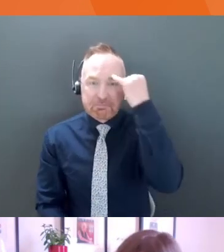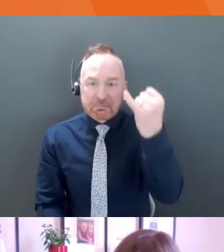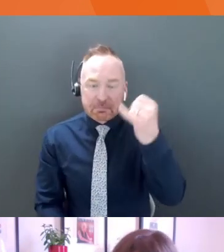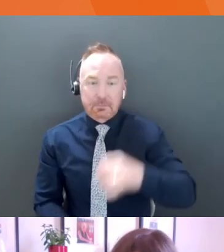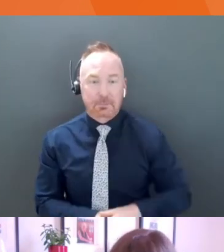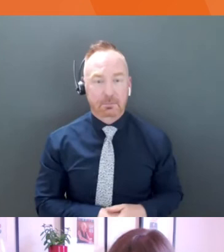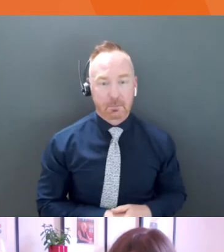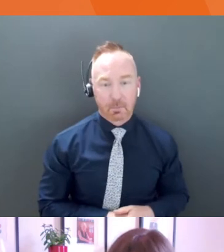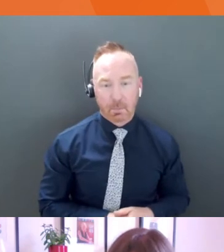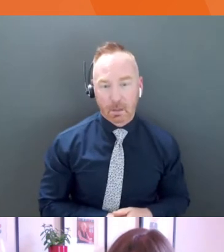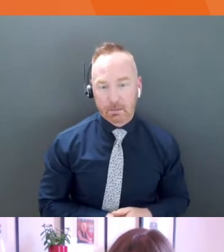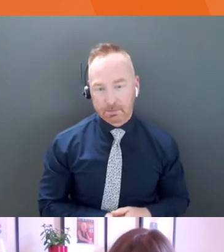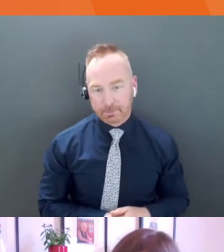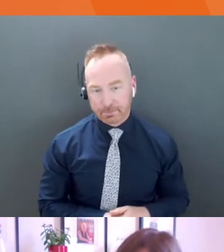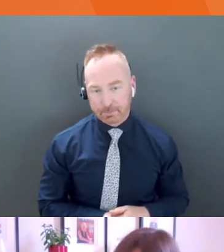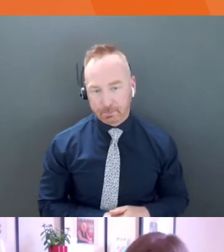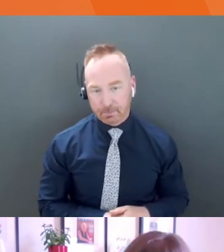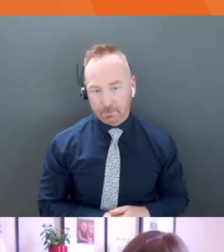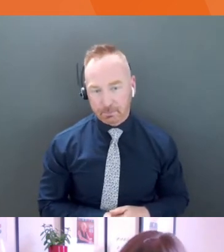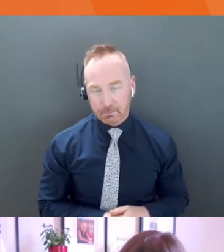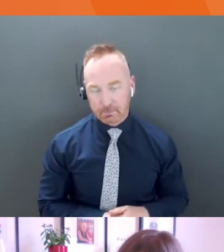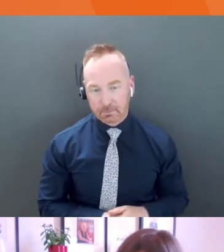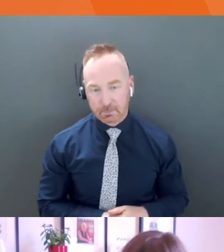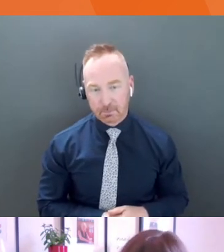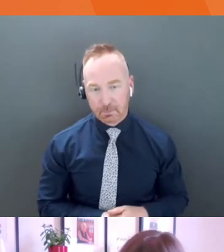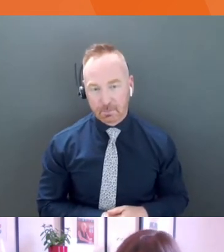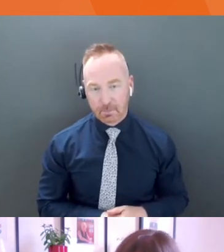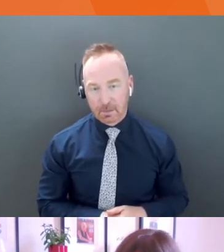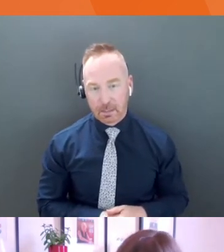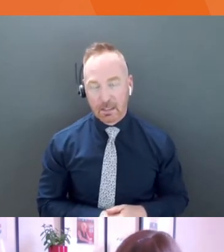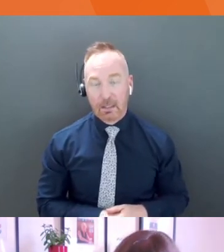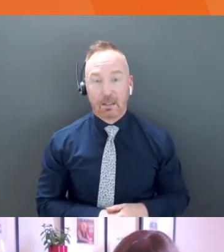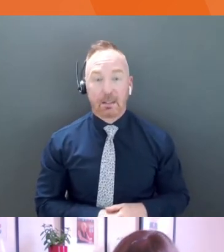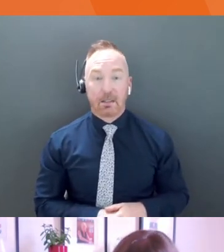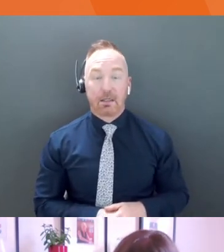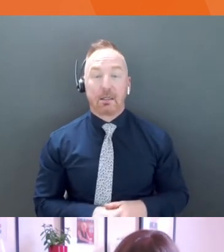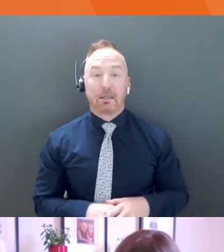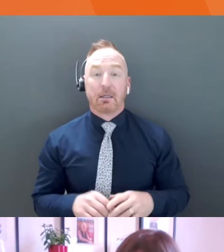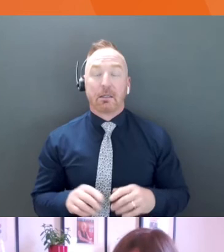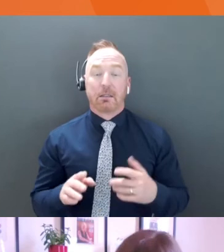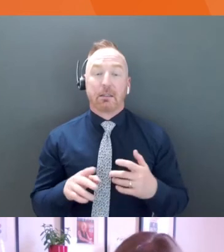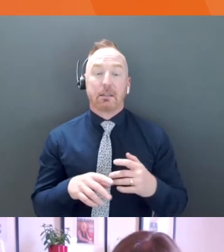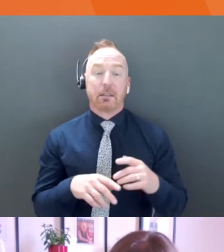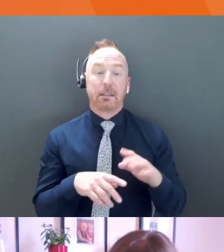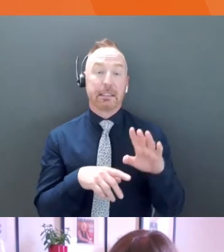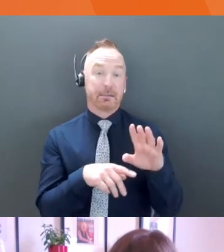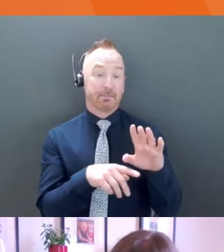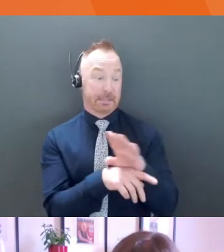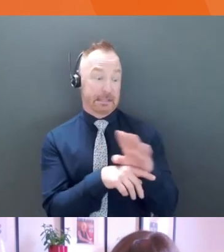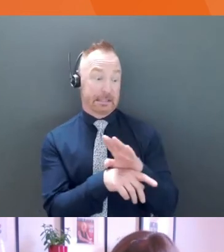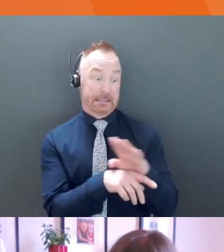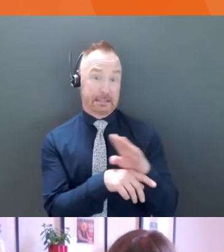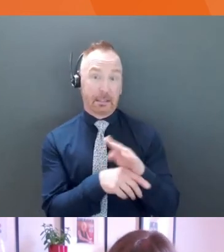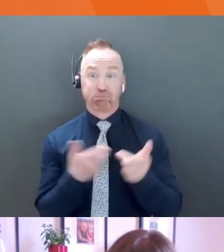I, I just, I just think it's, and we know it is, it's compelling. People don't do business. Uh, people do business with people,